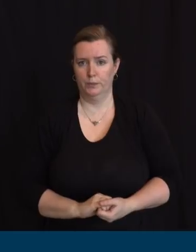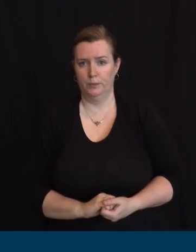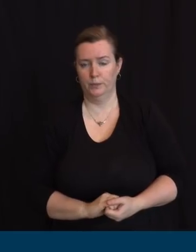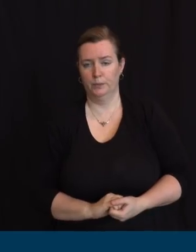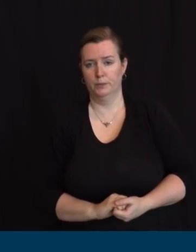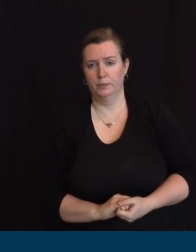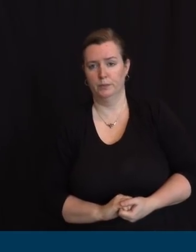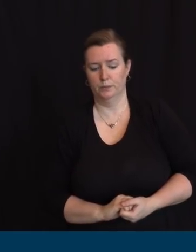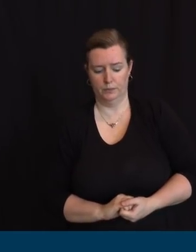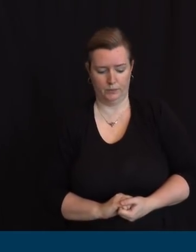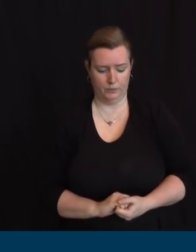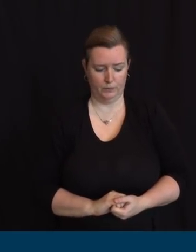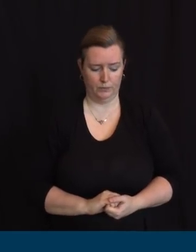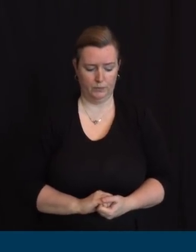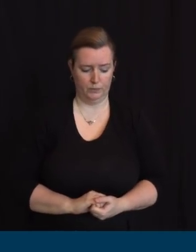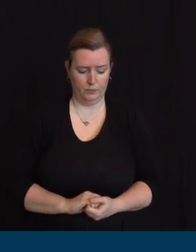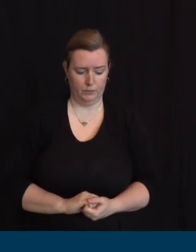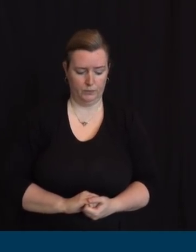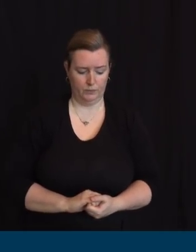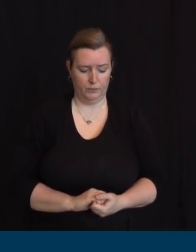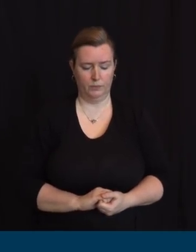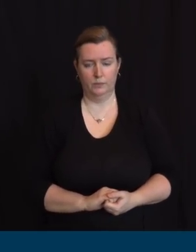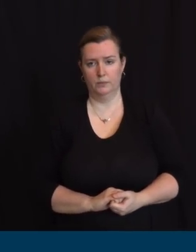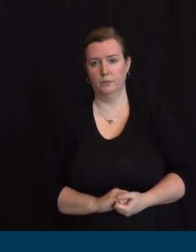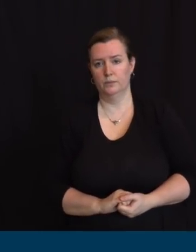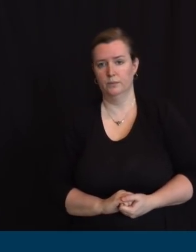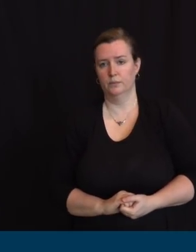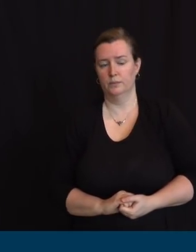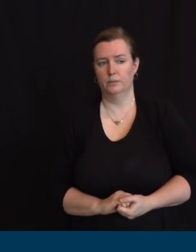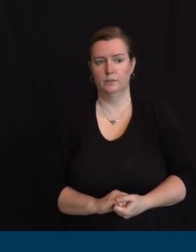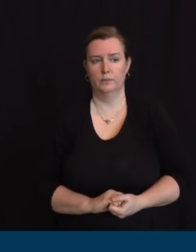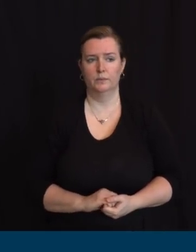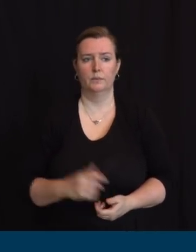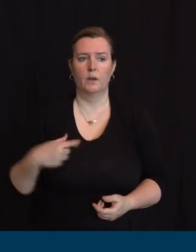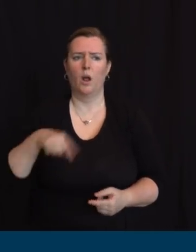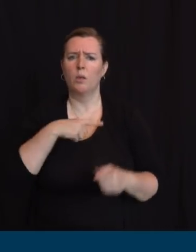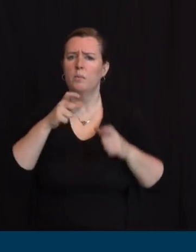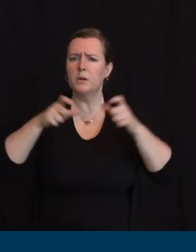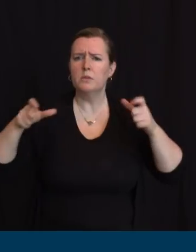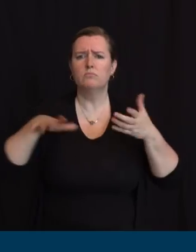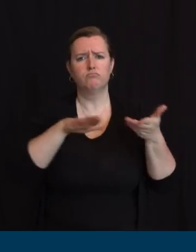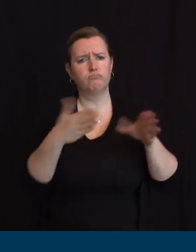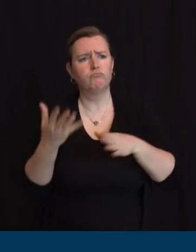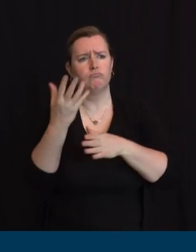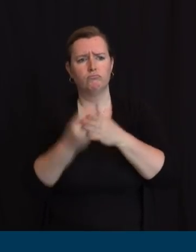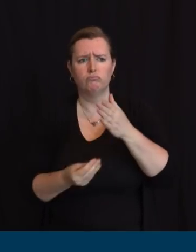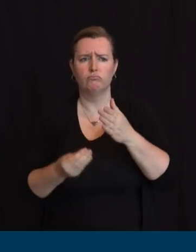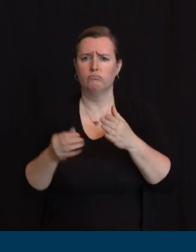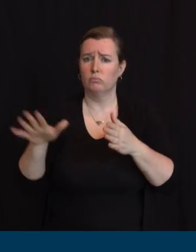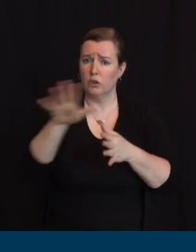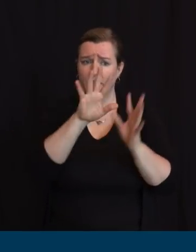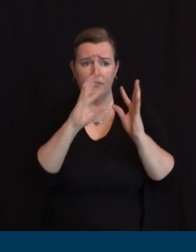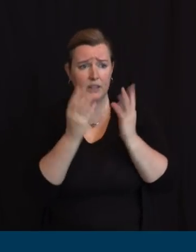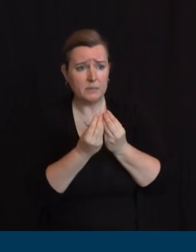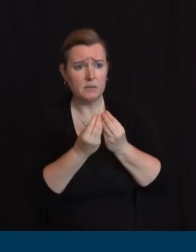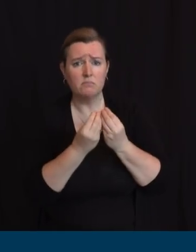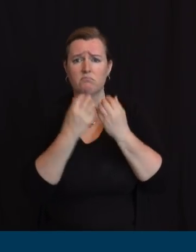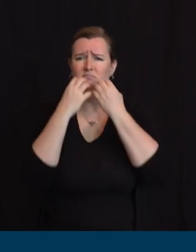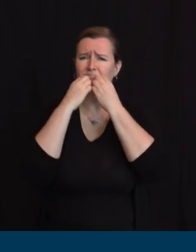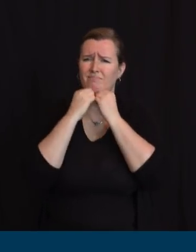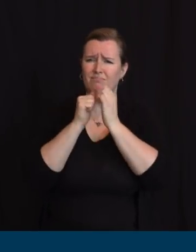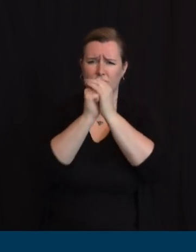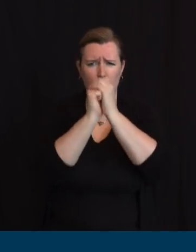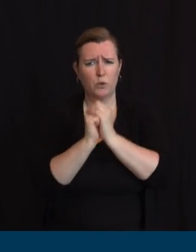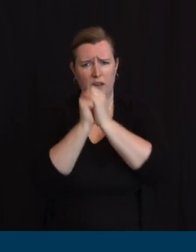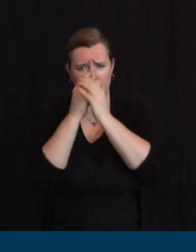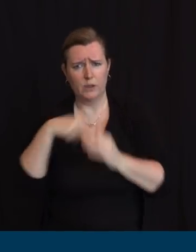these individuals, their families are in our thoughts and prayers. There are 342 long-term care facilities in